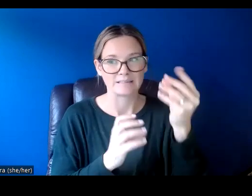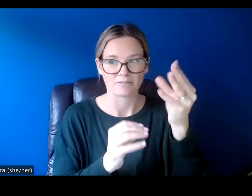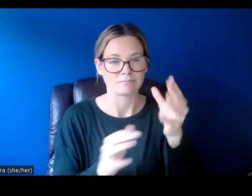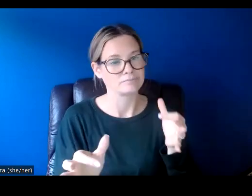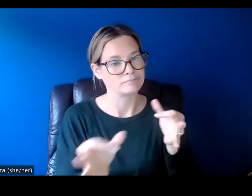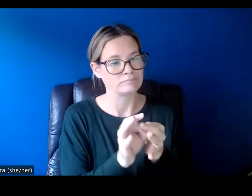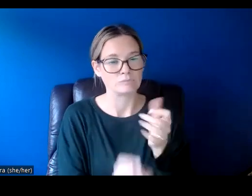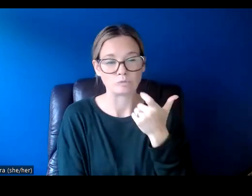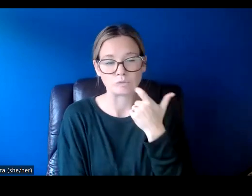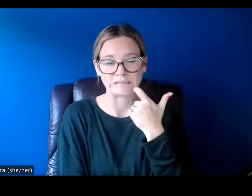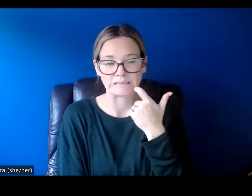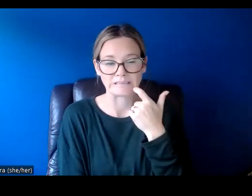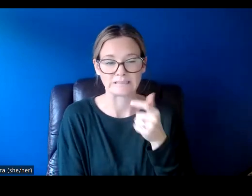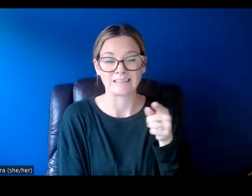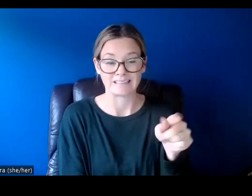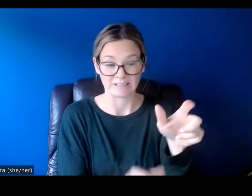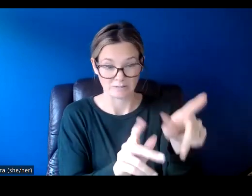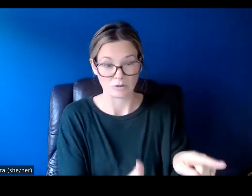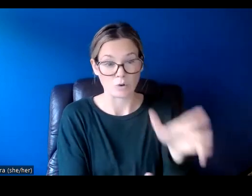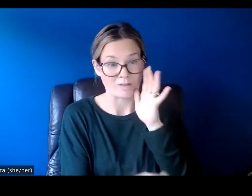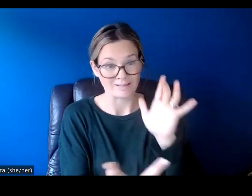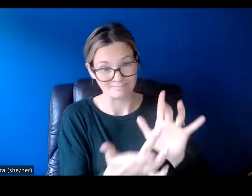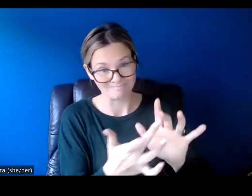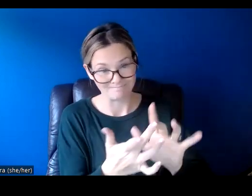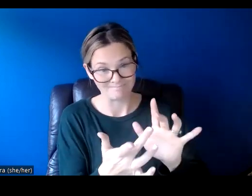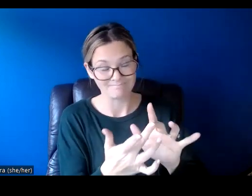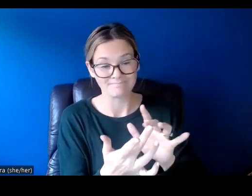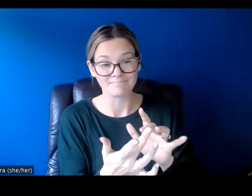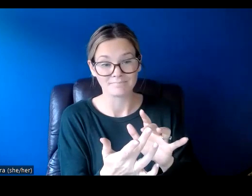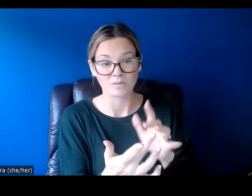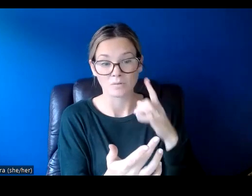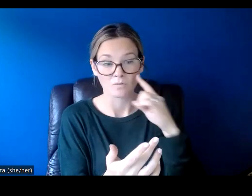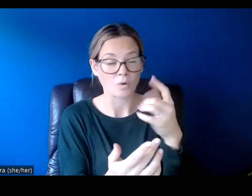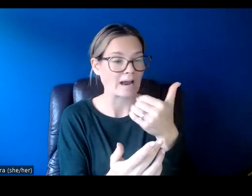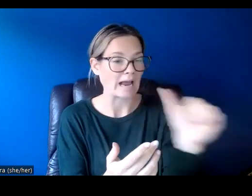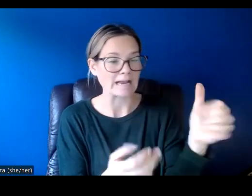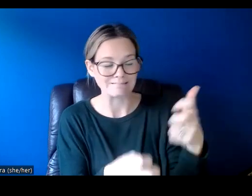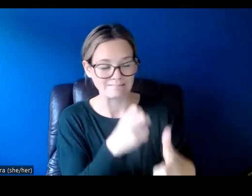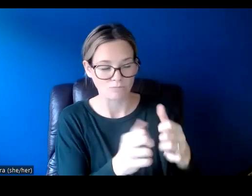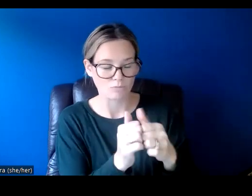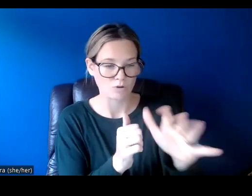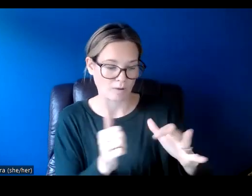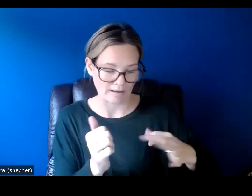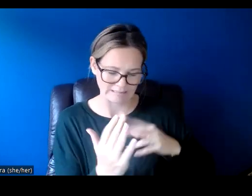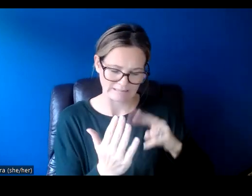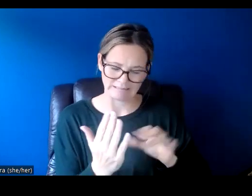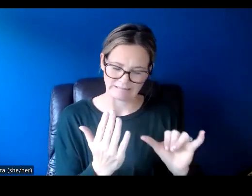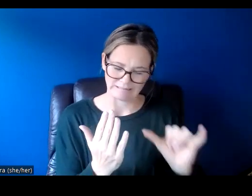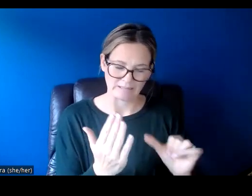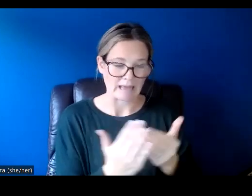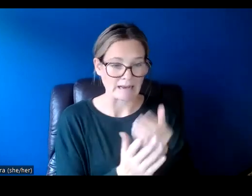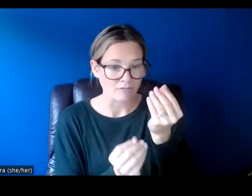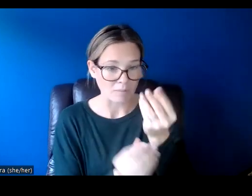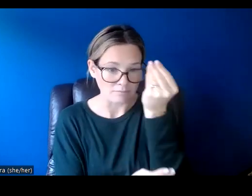up to date. This person will be contacted for any issues we have with the application, any news,